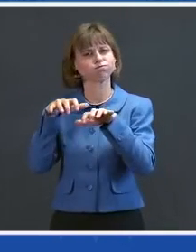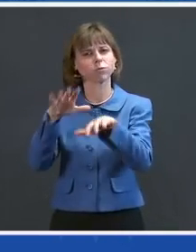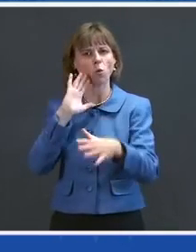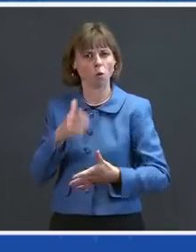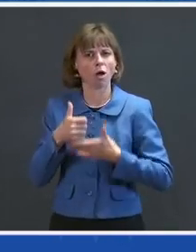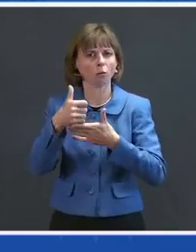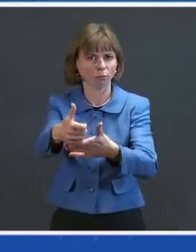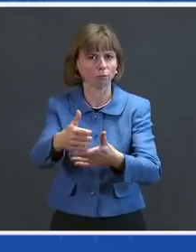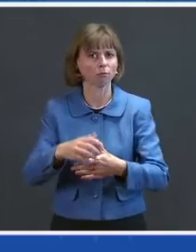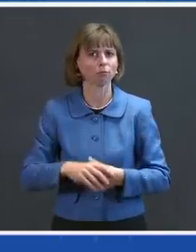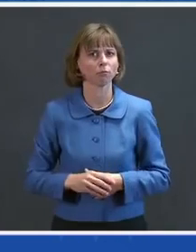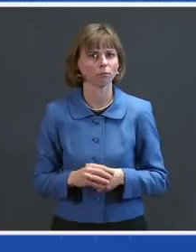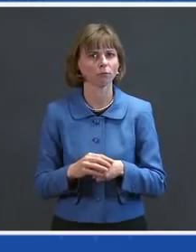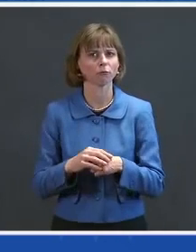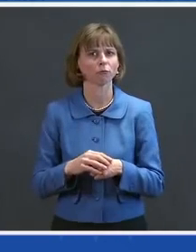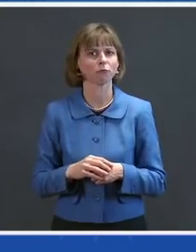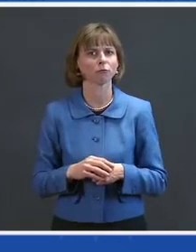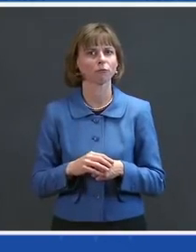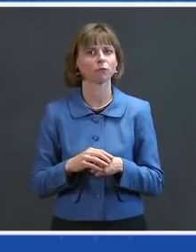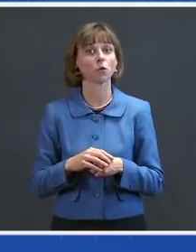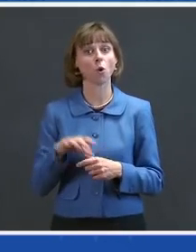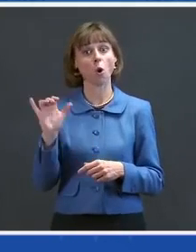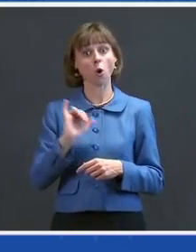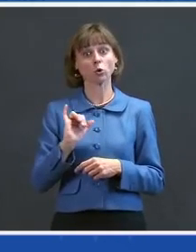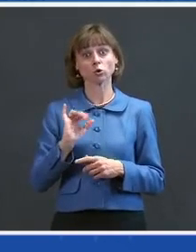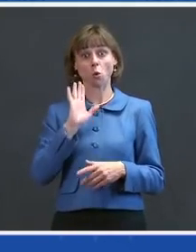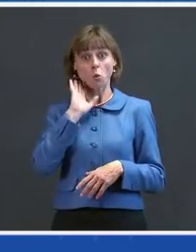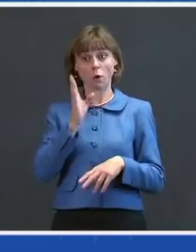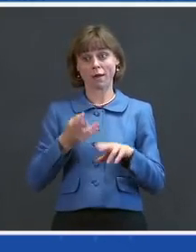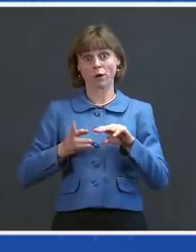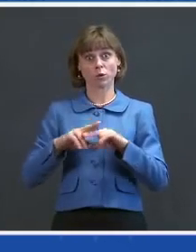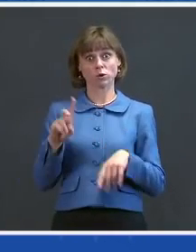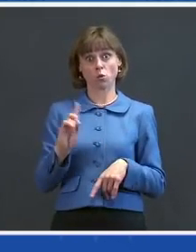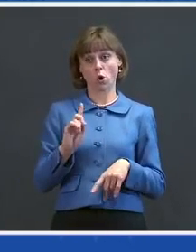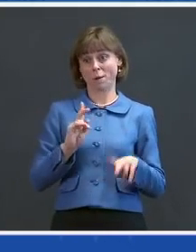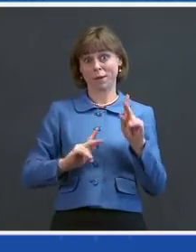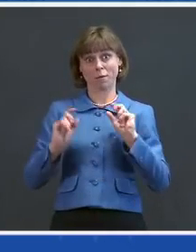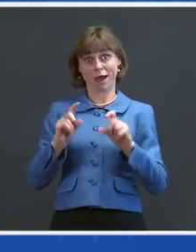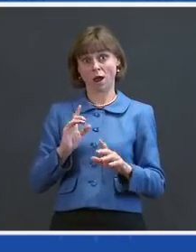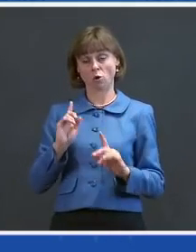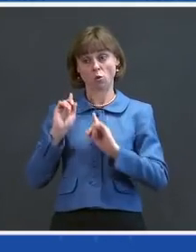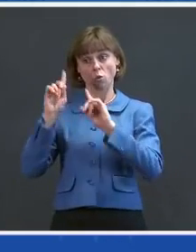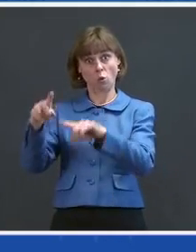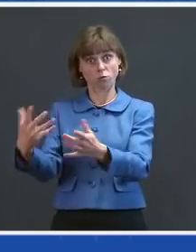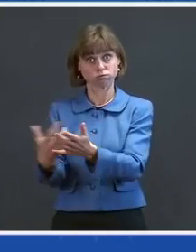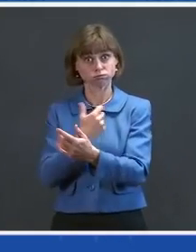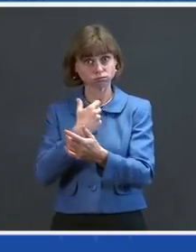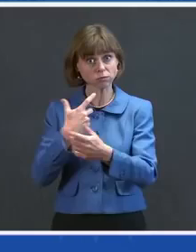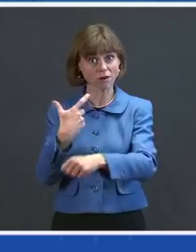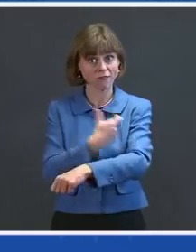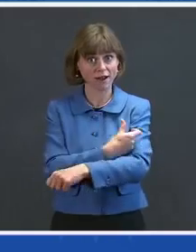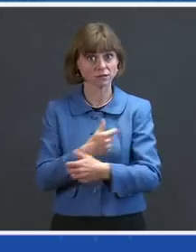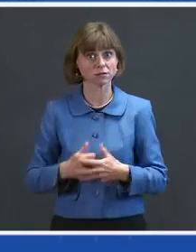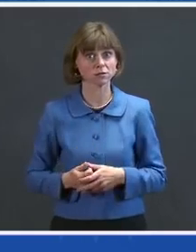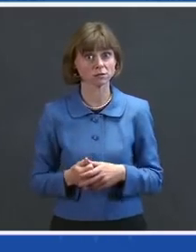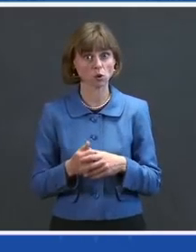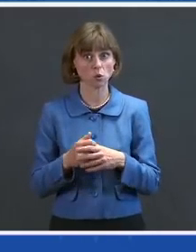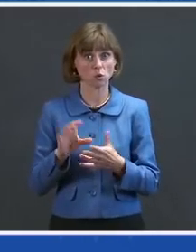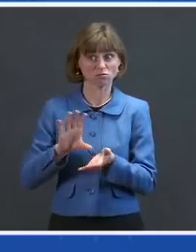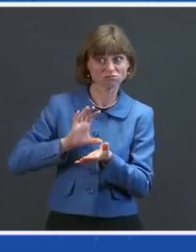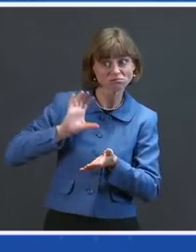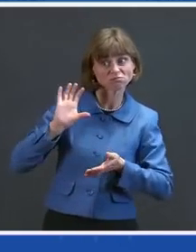We're also increasing the places where people can get vaccinated. We've sent millions of vaccines